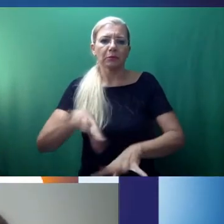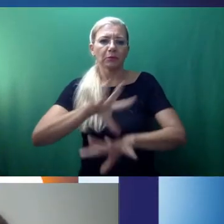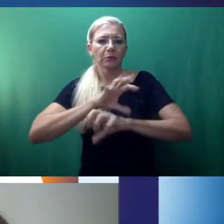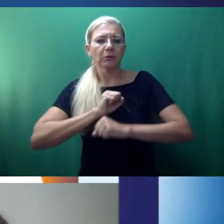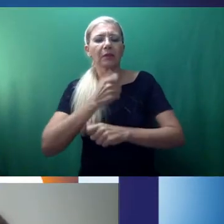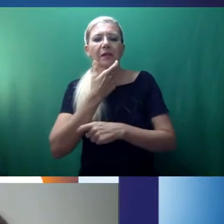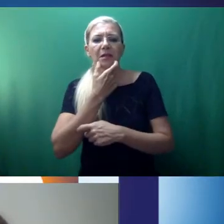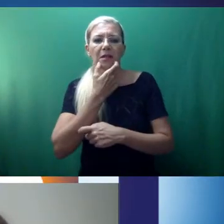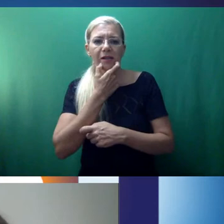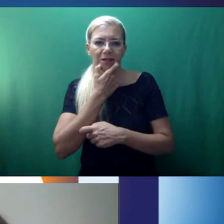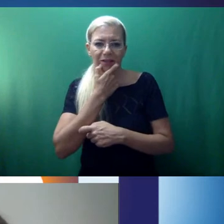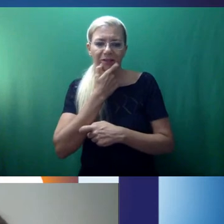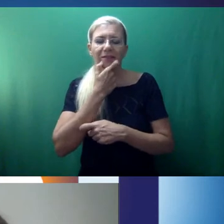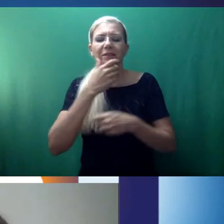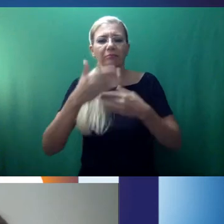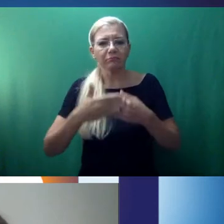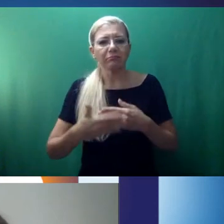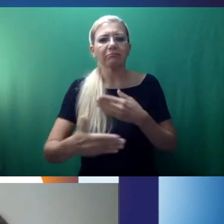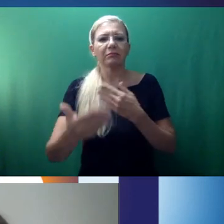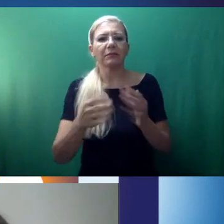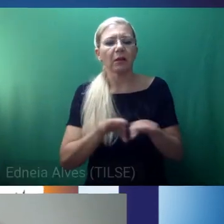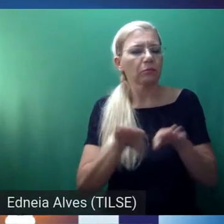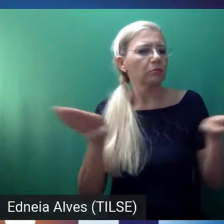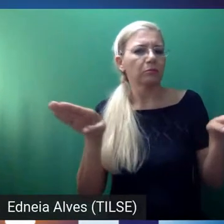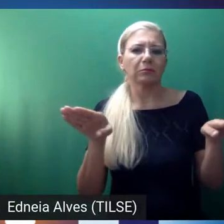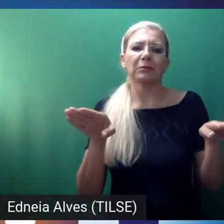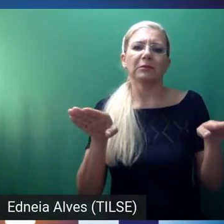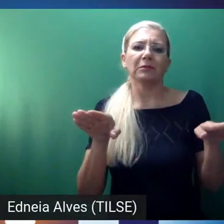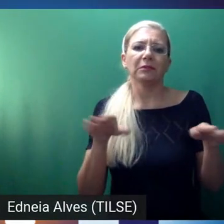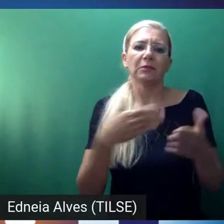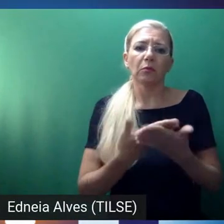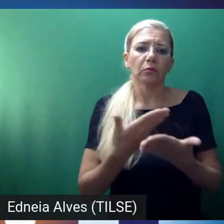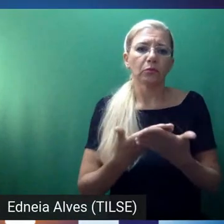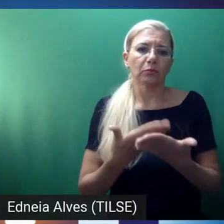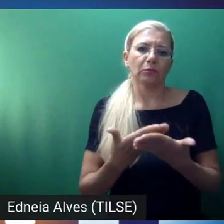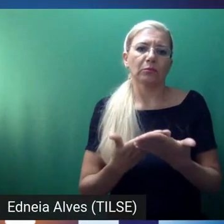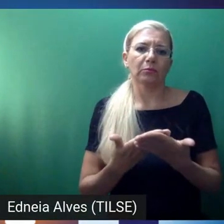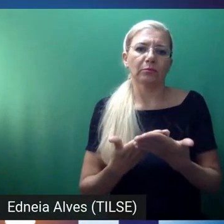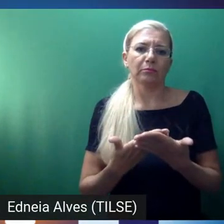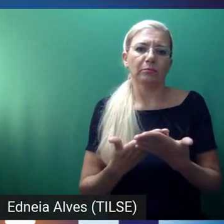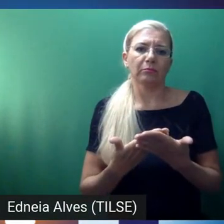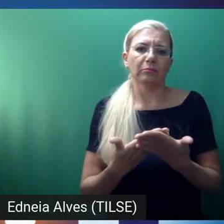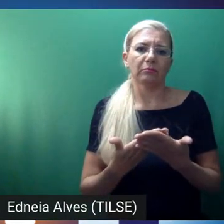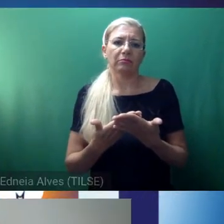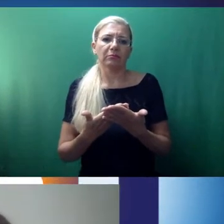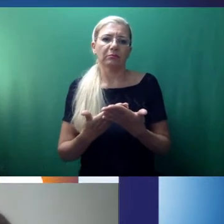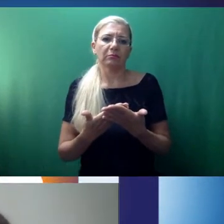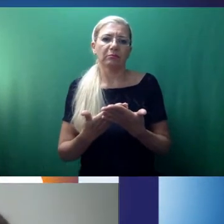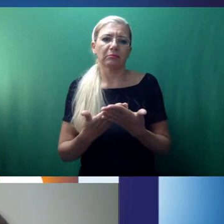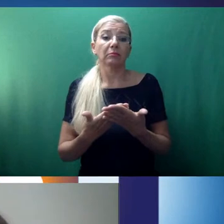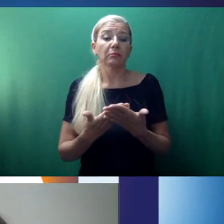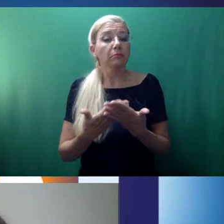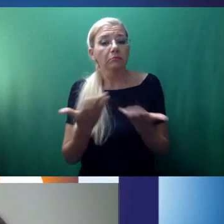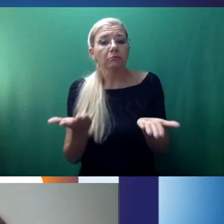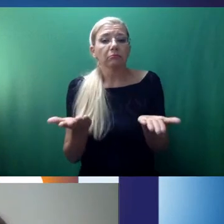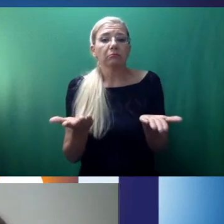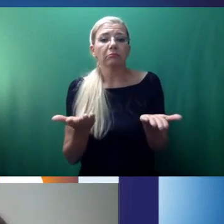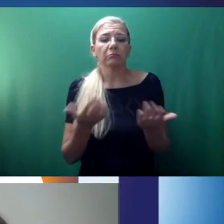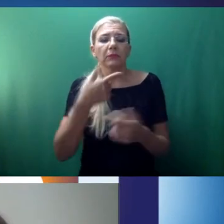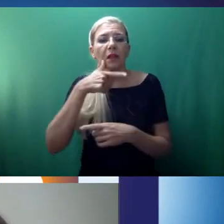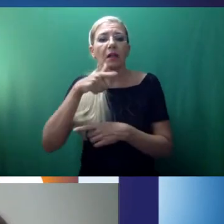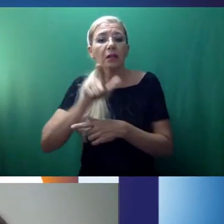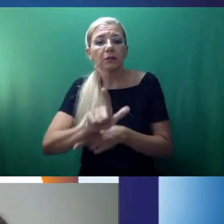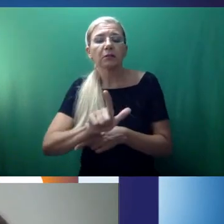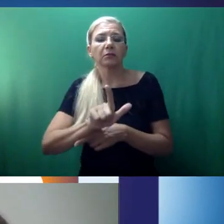time that they're doing content study. And so, language instructors